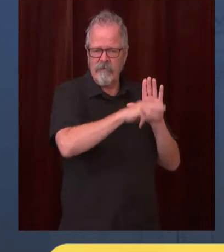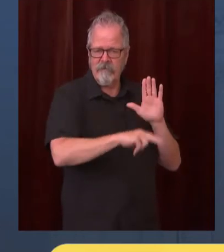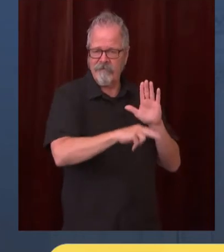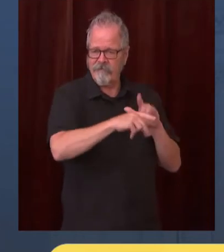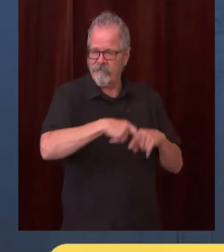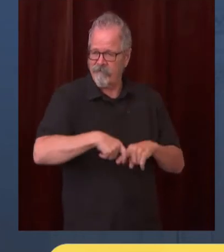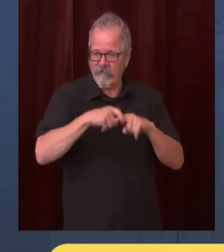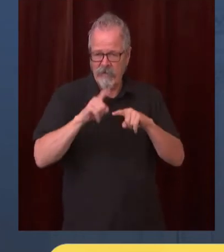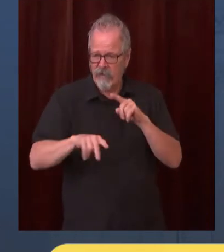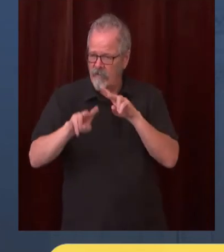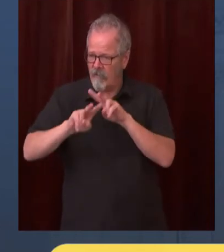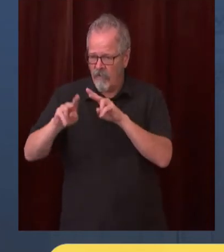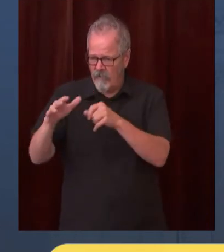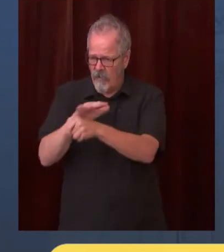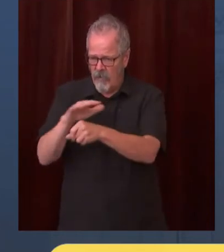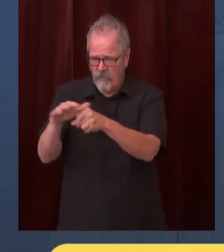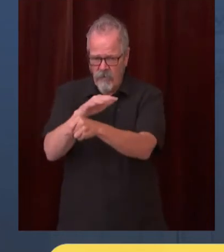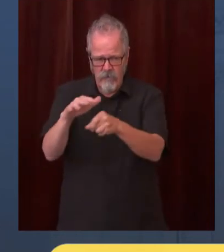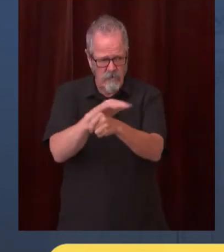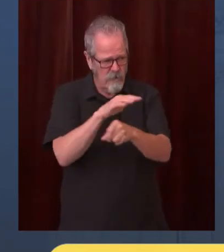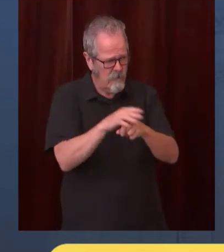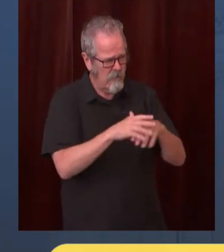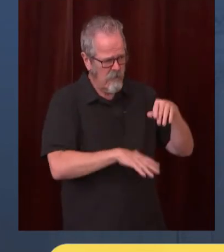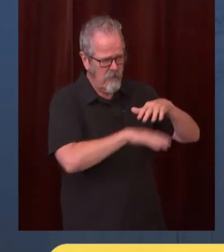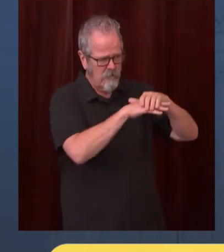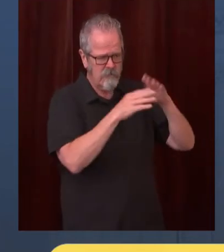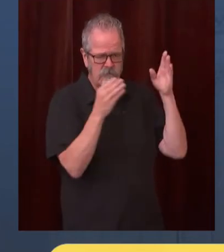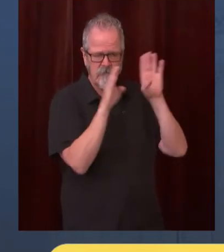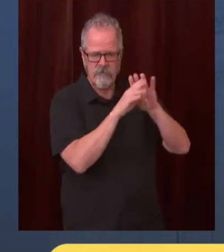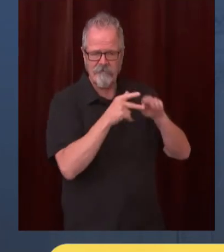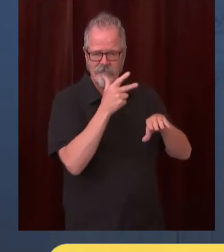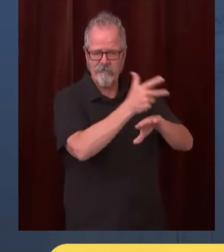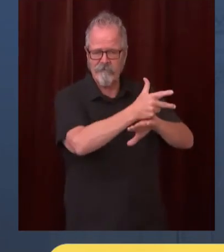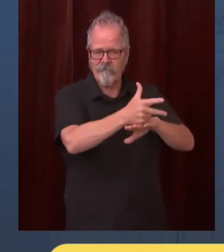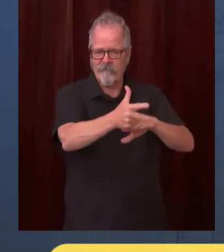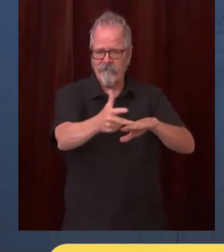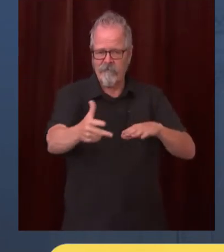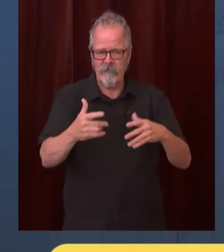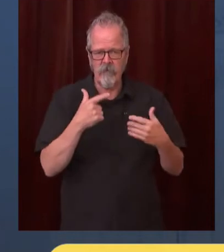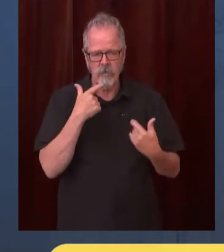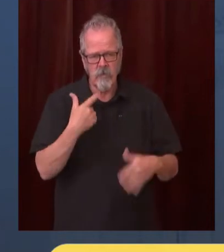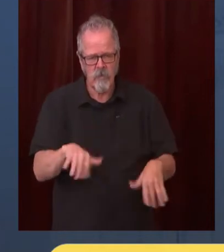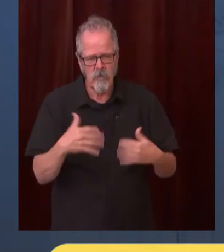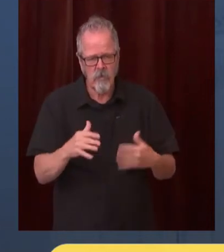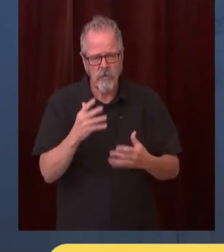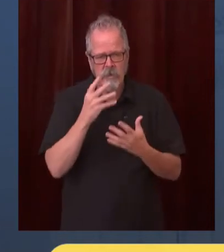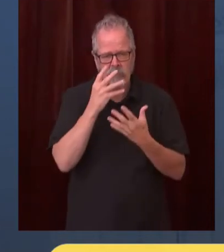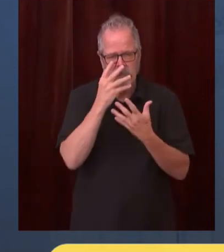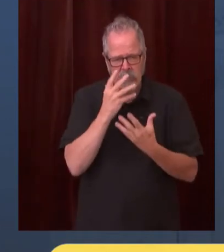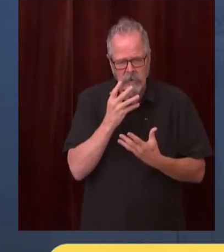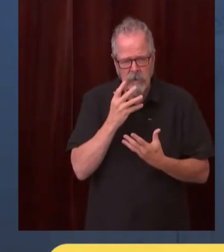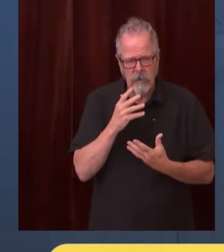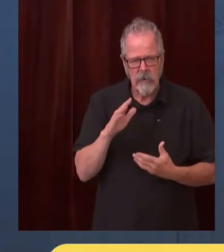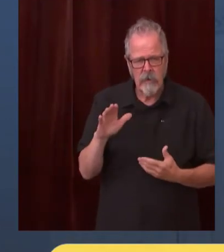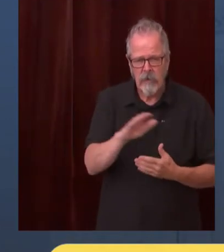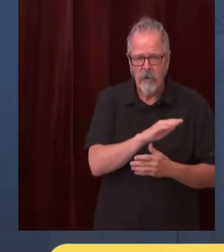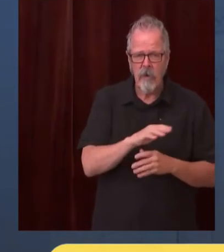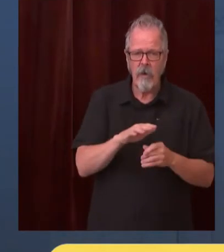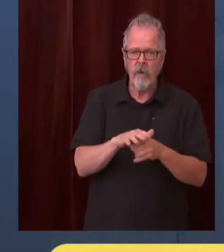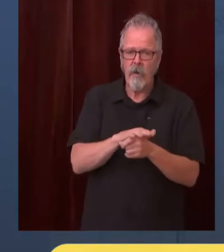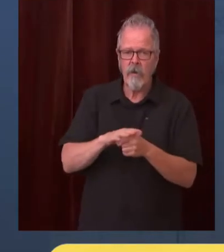that is a deadly situation and unfortunately we have a disparity in our vaccination rates in our counties